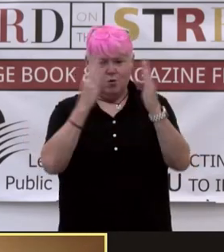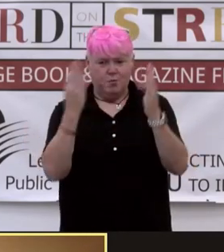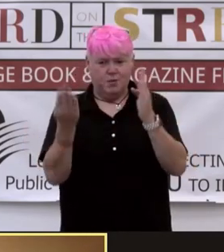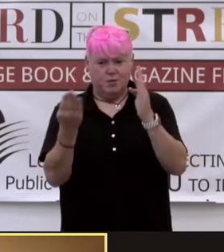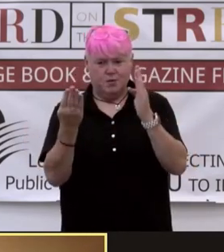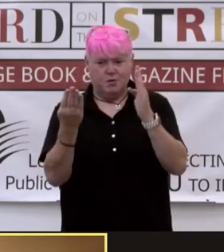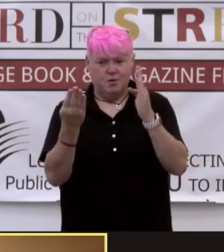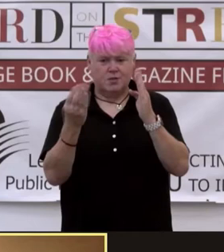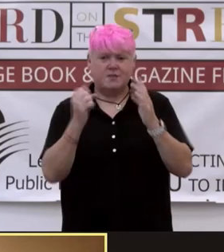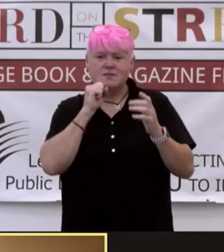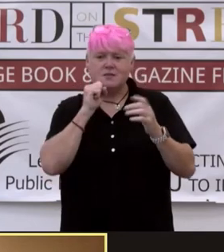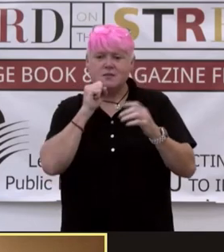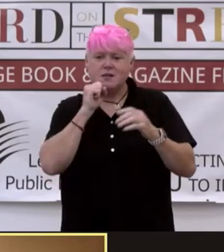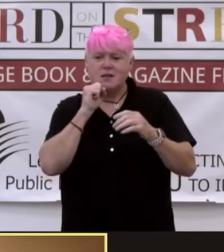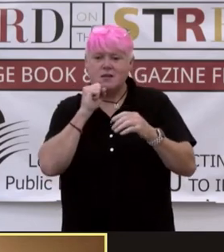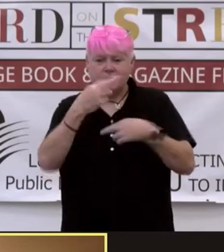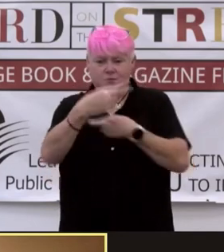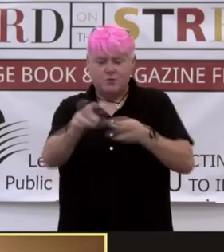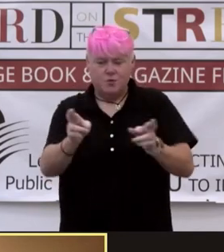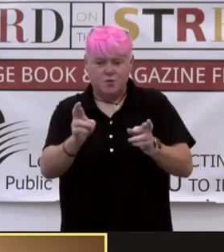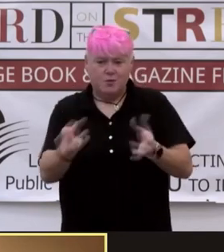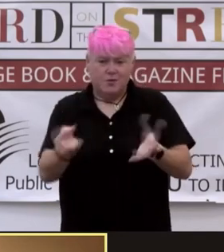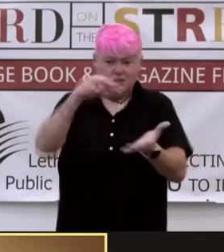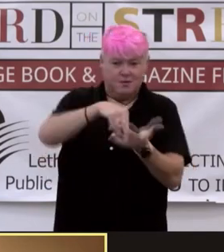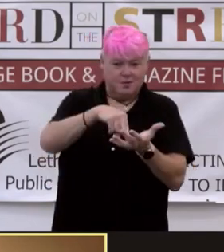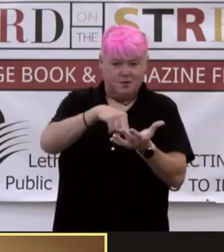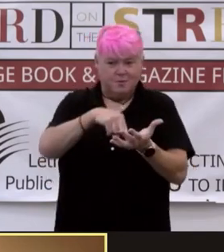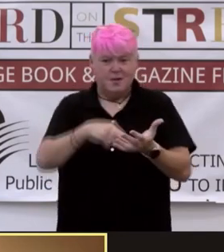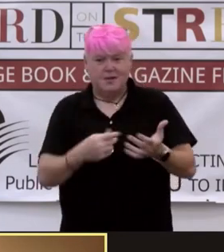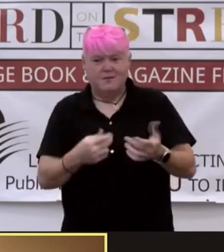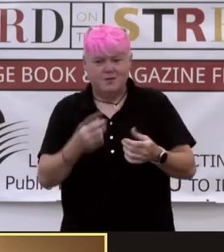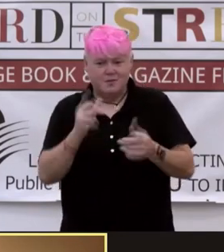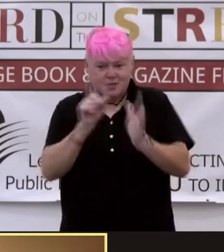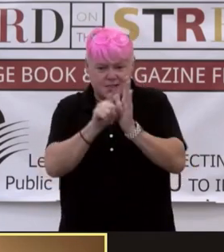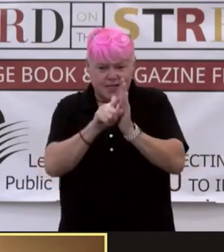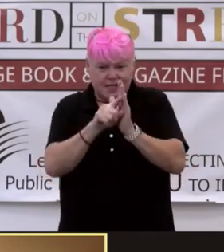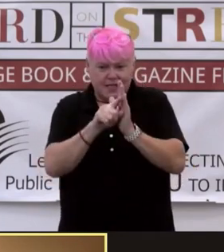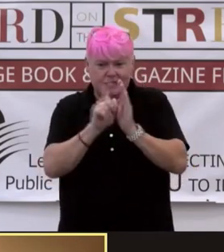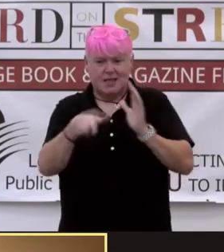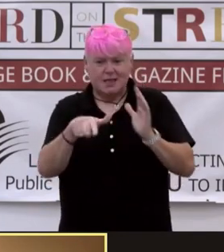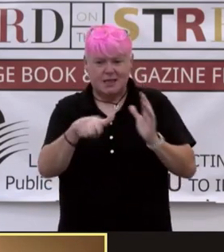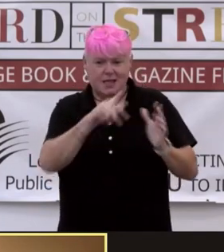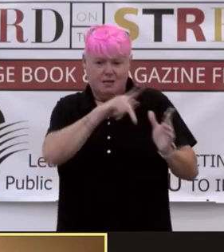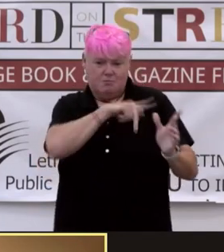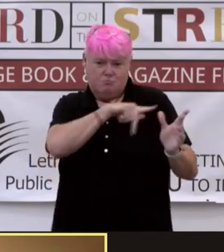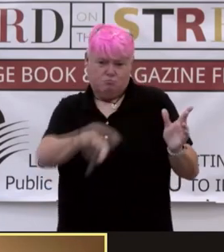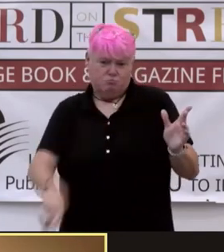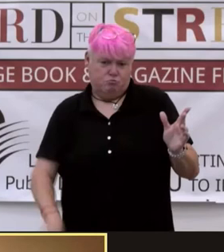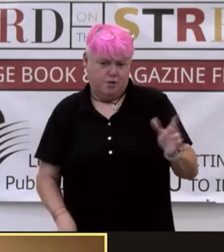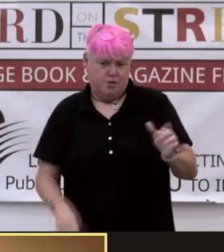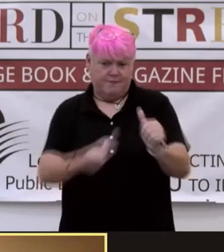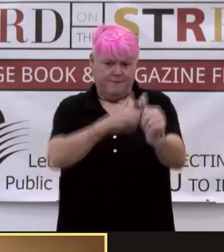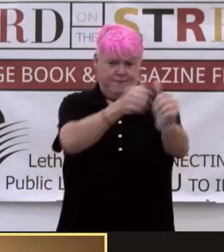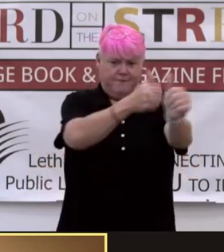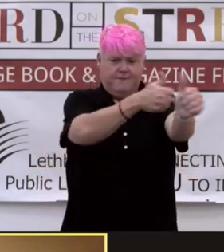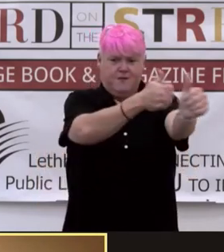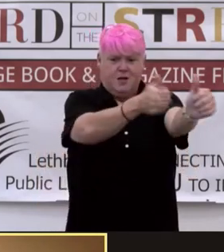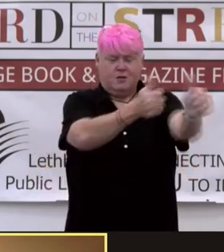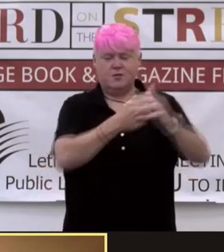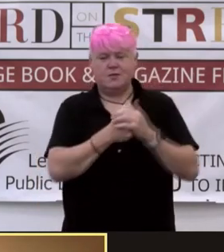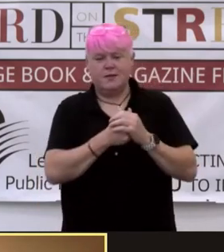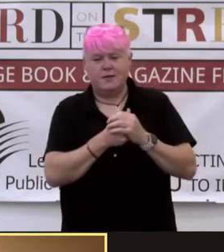Sunaina jumps to her feet. A few seconds later, Rajkumar Arav follows in Fatima Ghazala's footsteps.